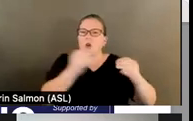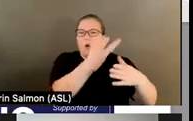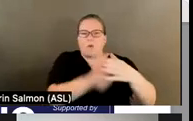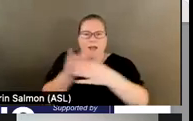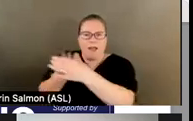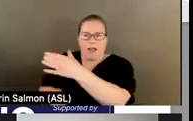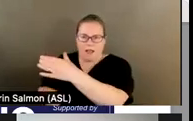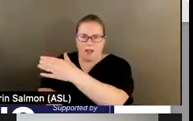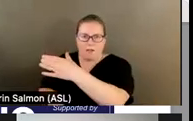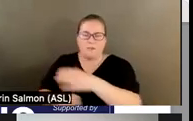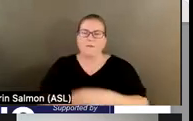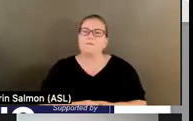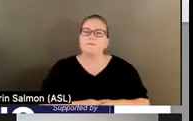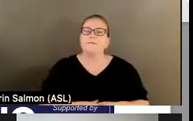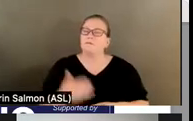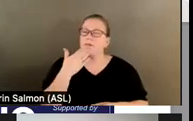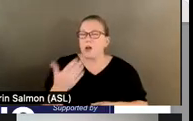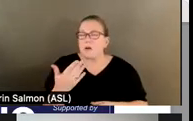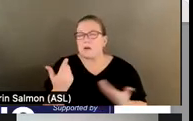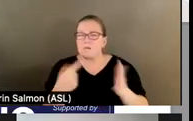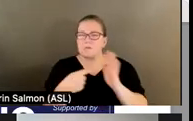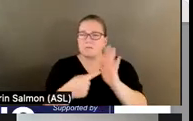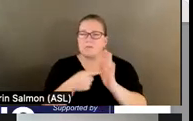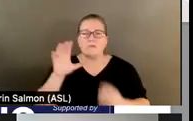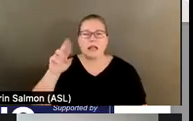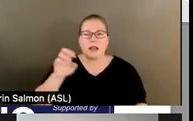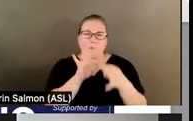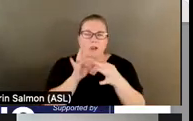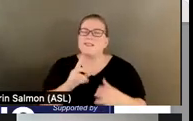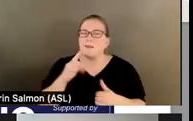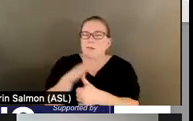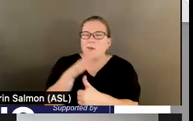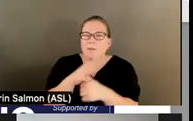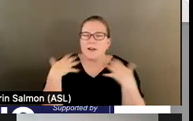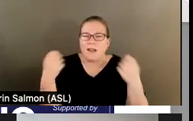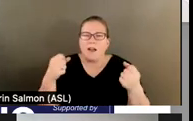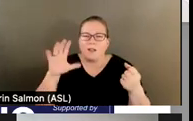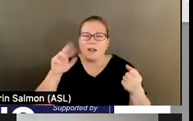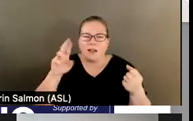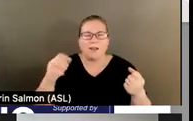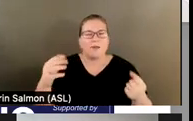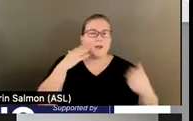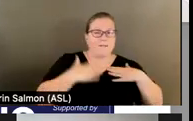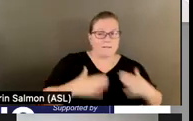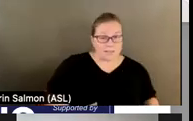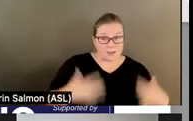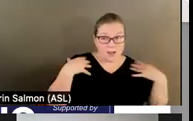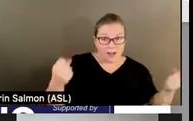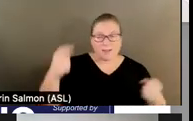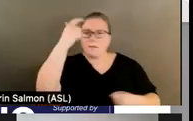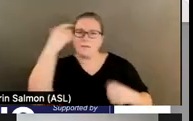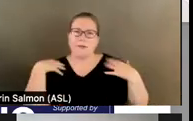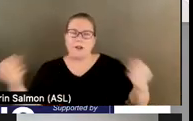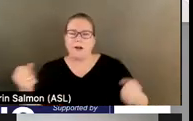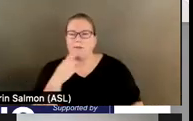of care coordination is primary health care. We know physical health and mental health are very much connected. One of the